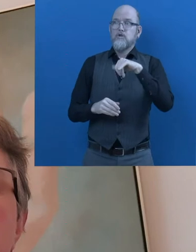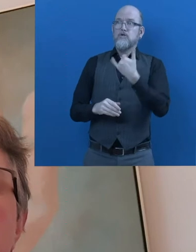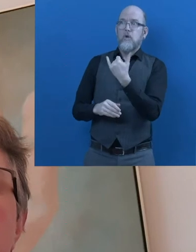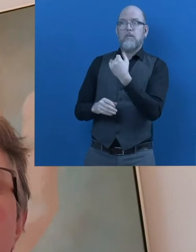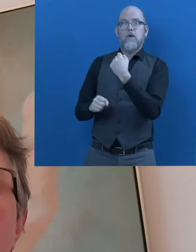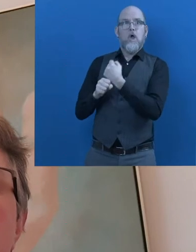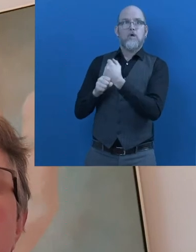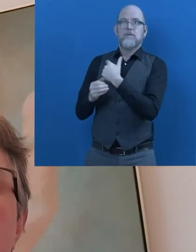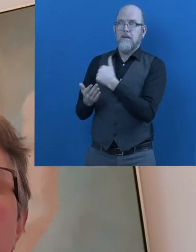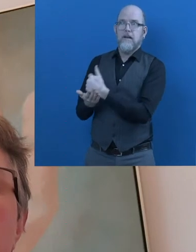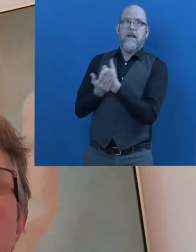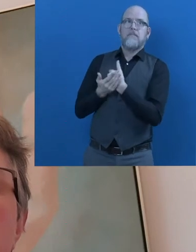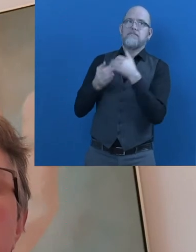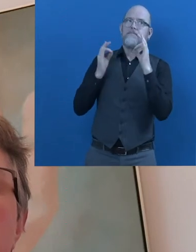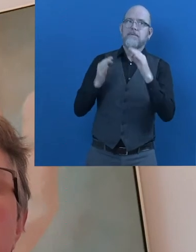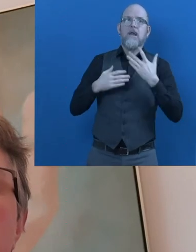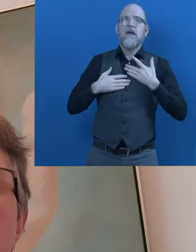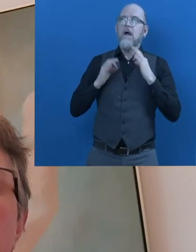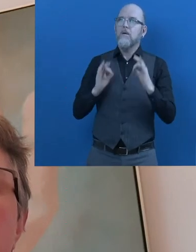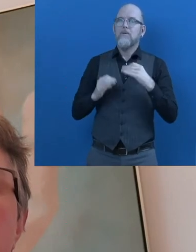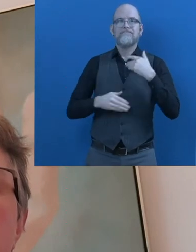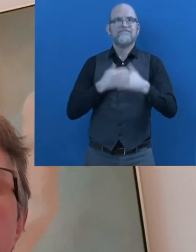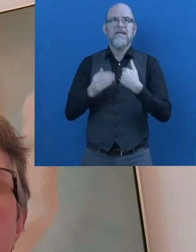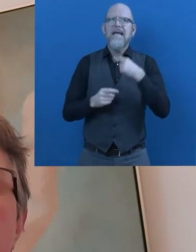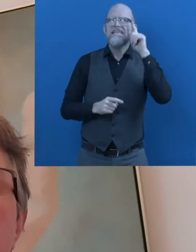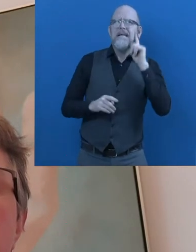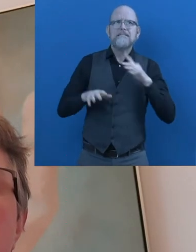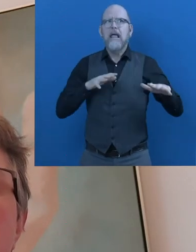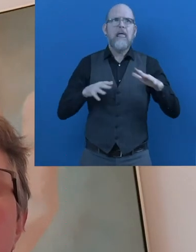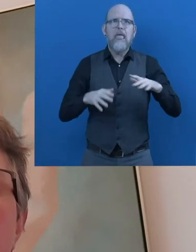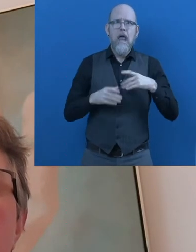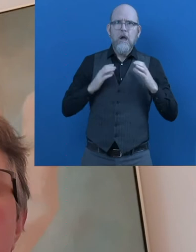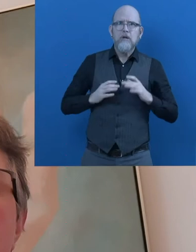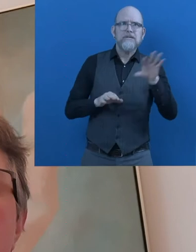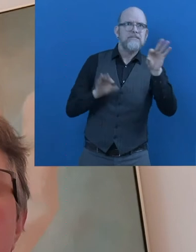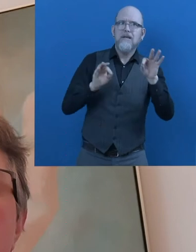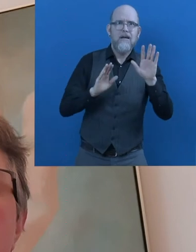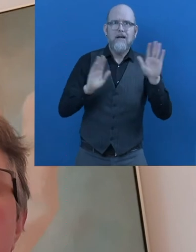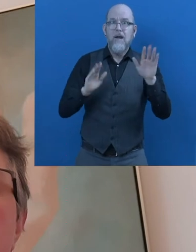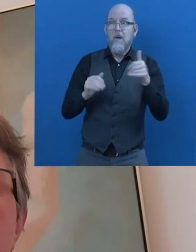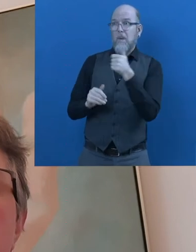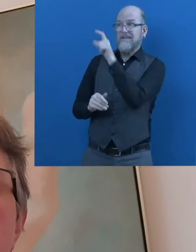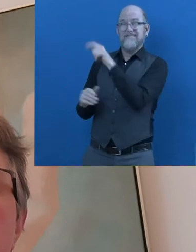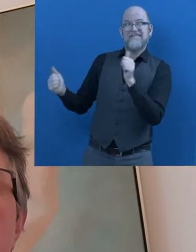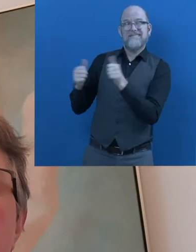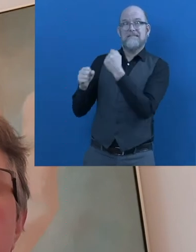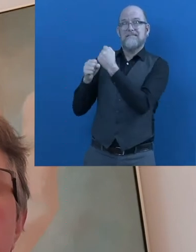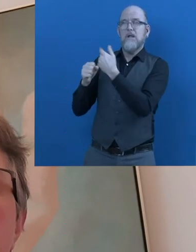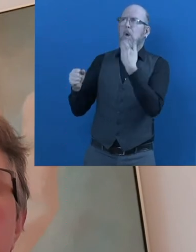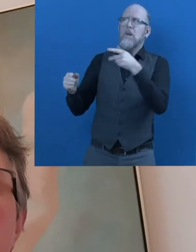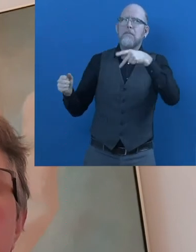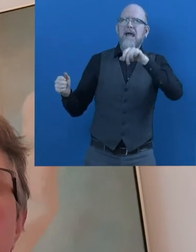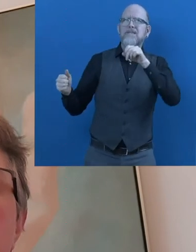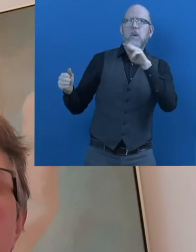enables me to go to work without the stress finding customers and projects. My co-workers understand me better because